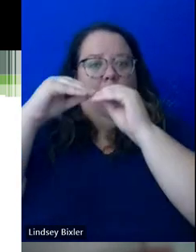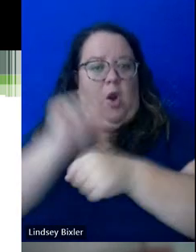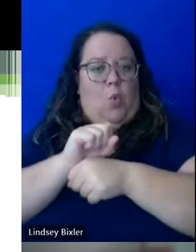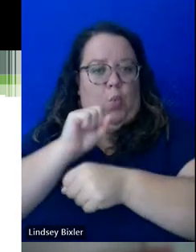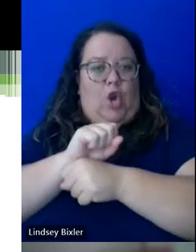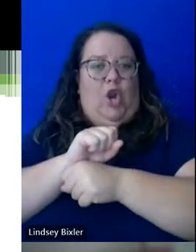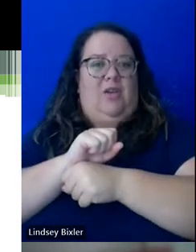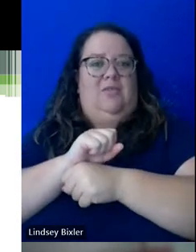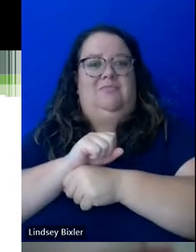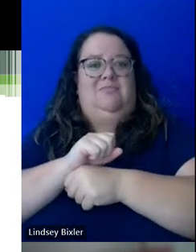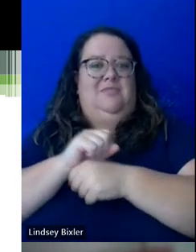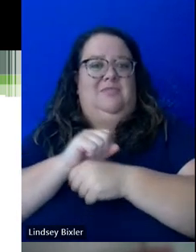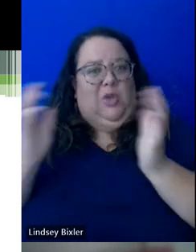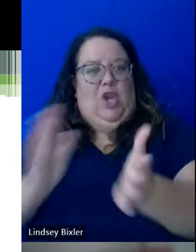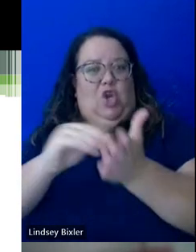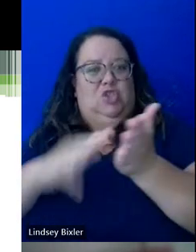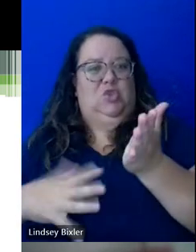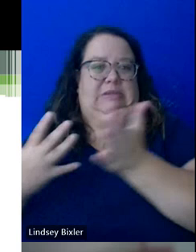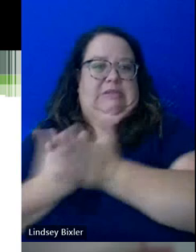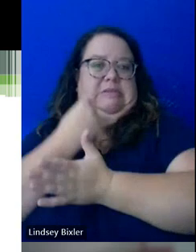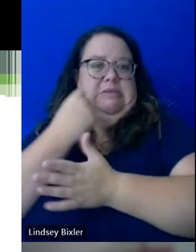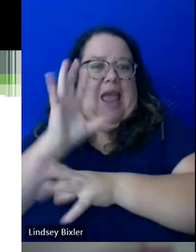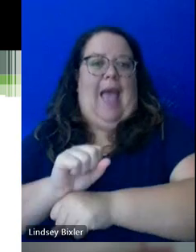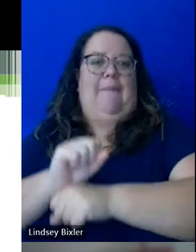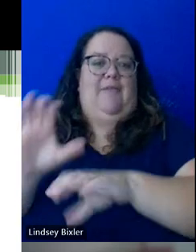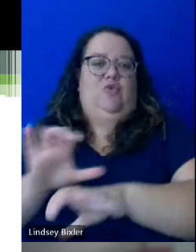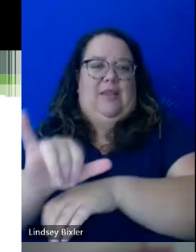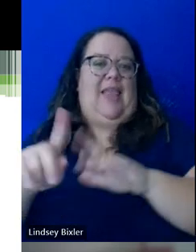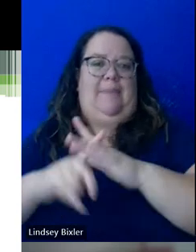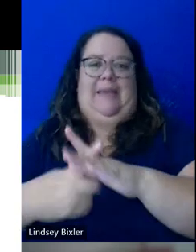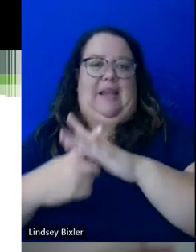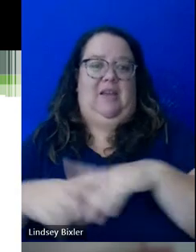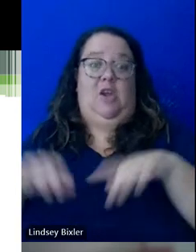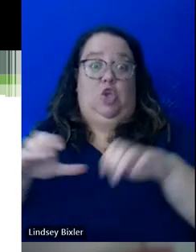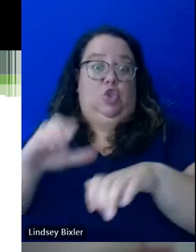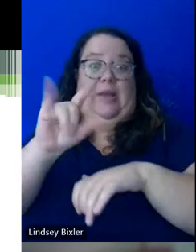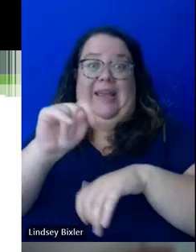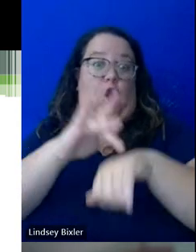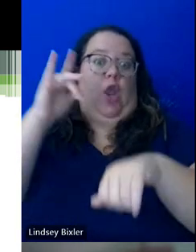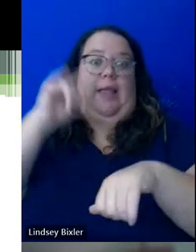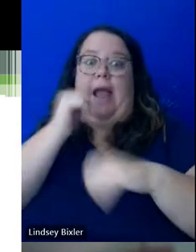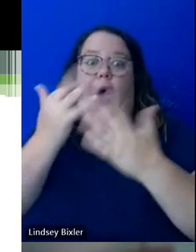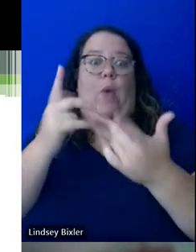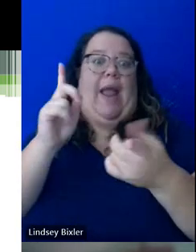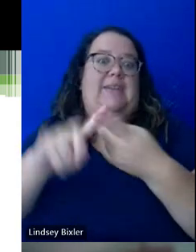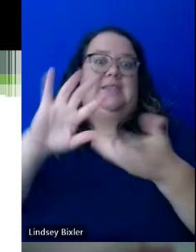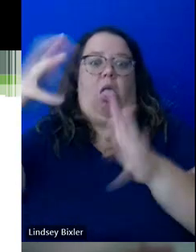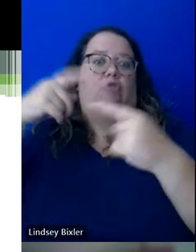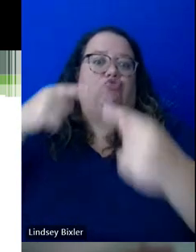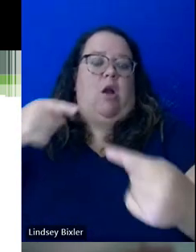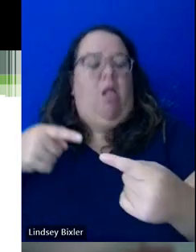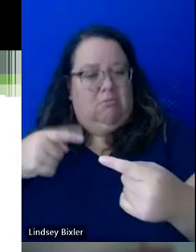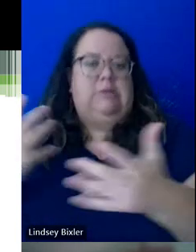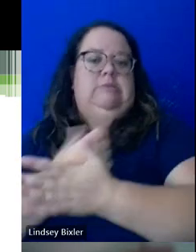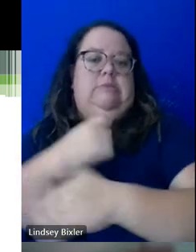study skills. And we encourage students to kind of get in the habit of doing that from the start and doing it proactively and not in a reactive way once they're struggling in a particular